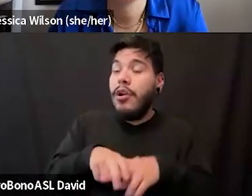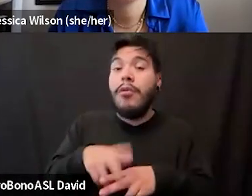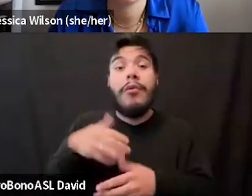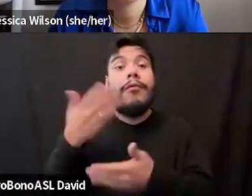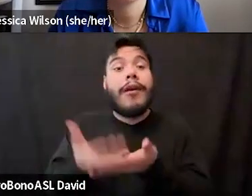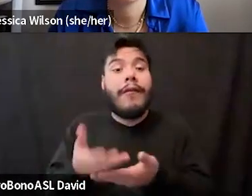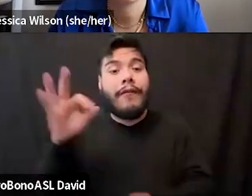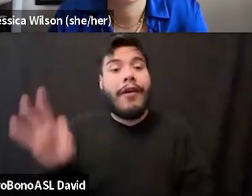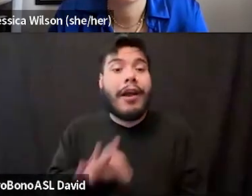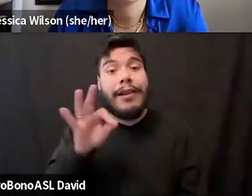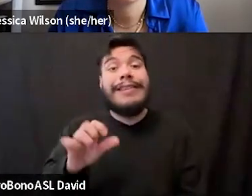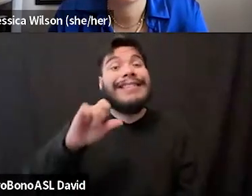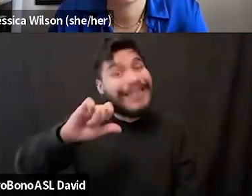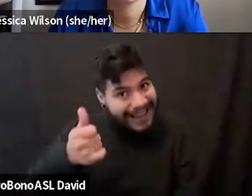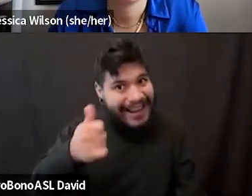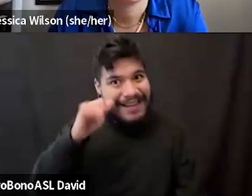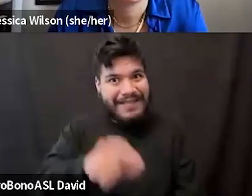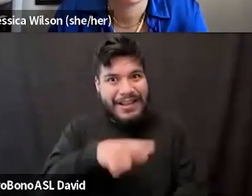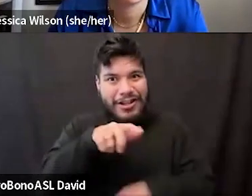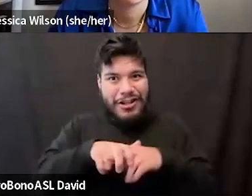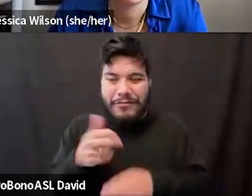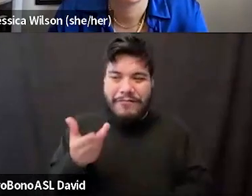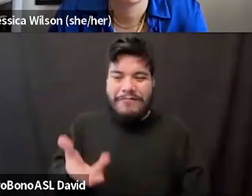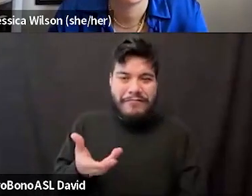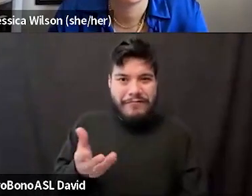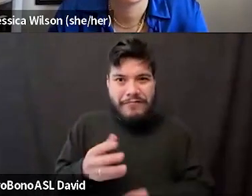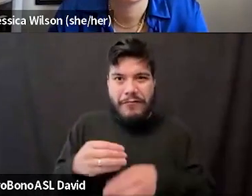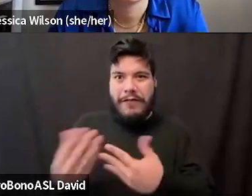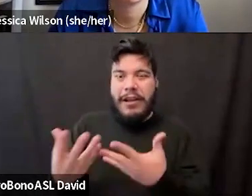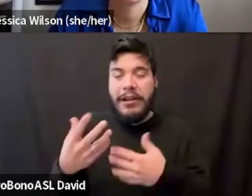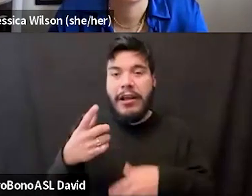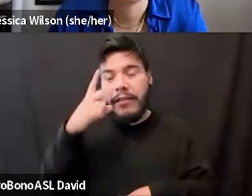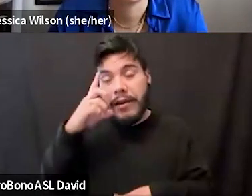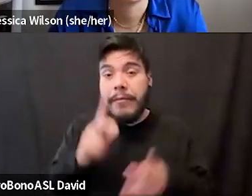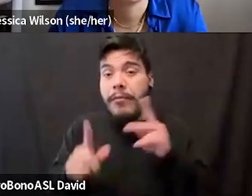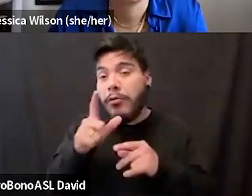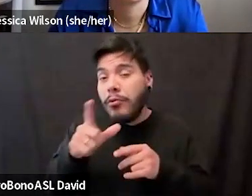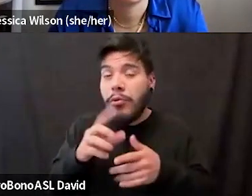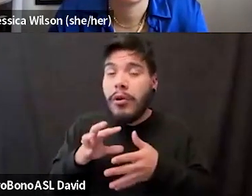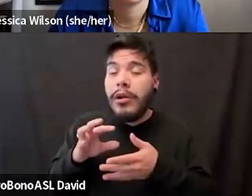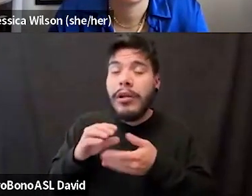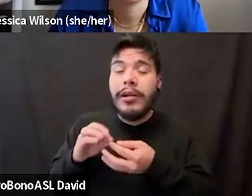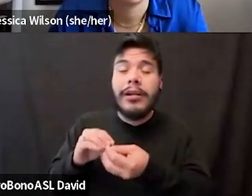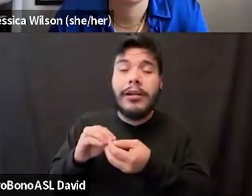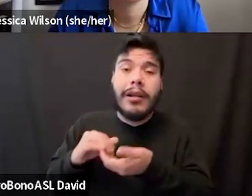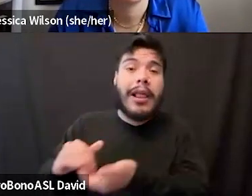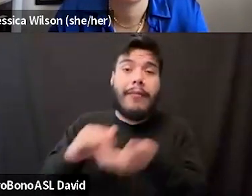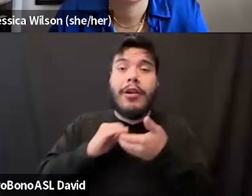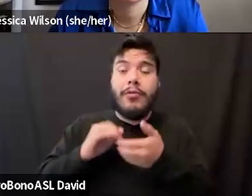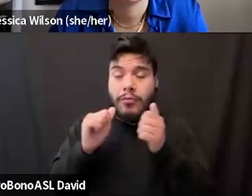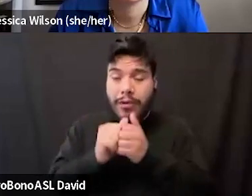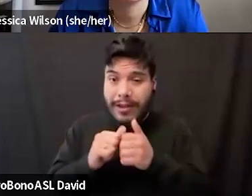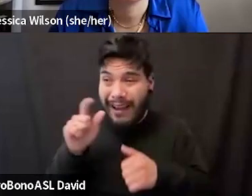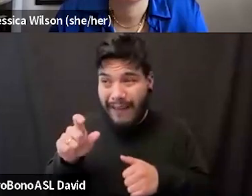in the space. I think that people that you're collaborating with have to show up like that too. So we can bring our